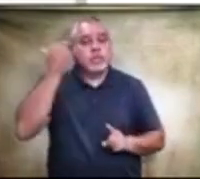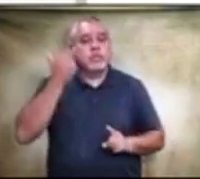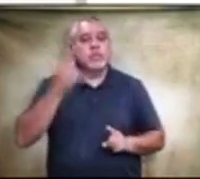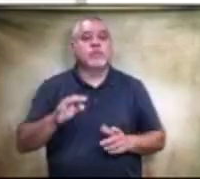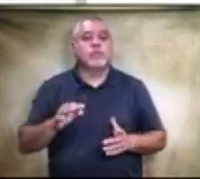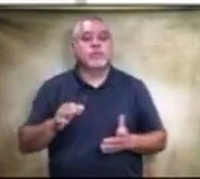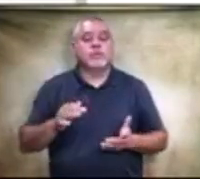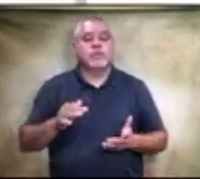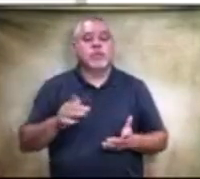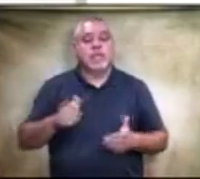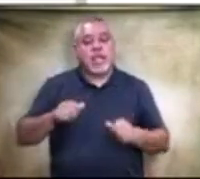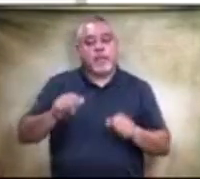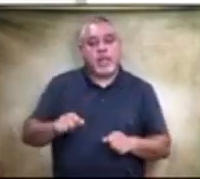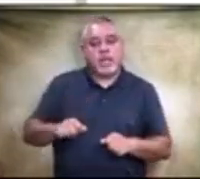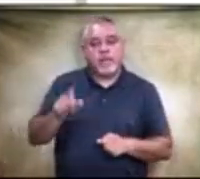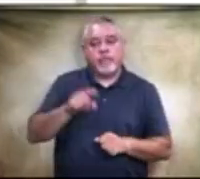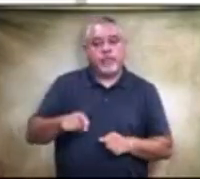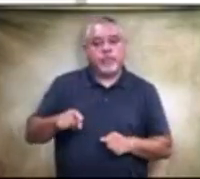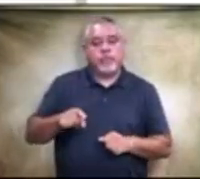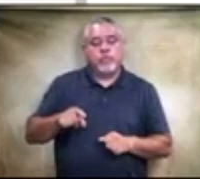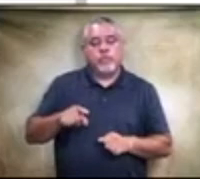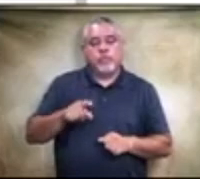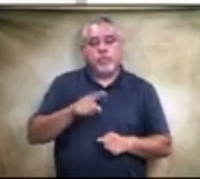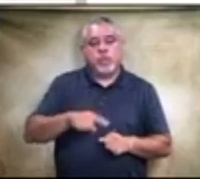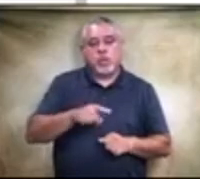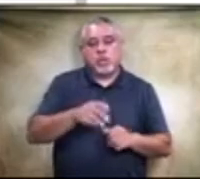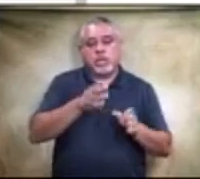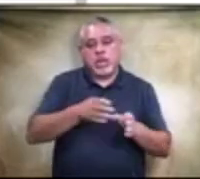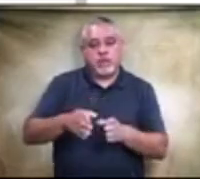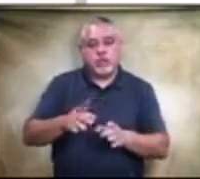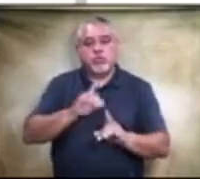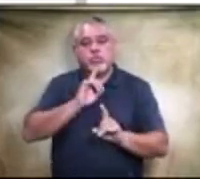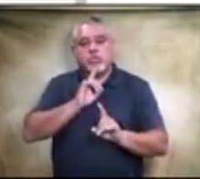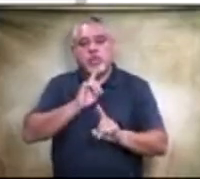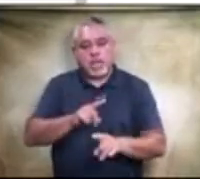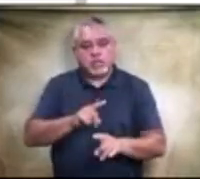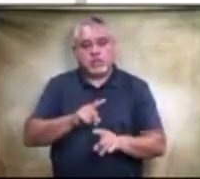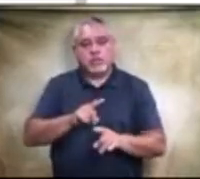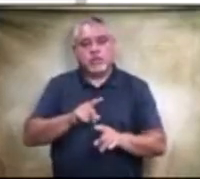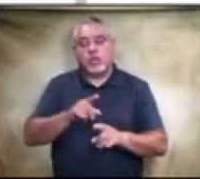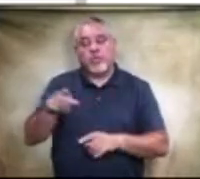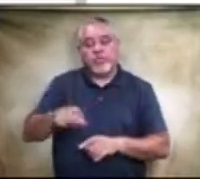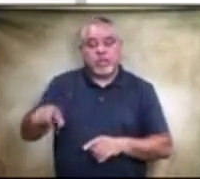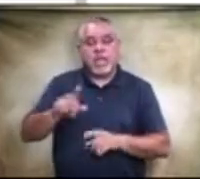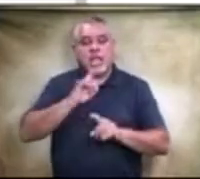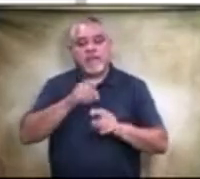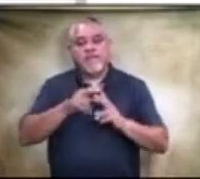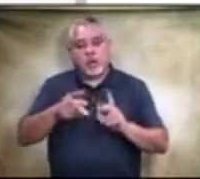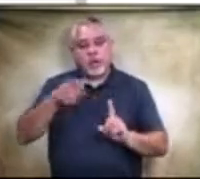of the ability of these individuals to answer very pointed questions, um,